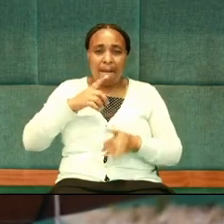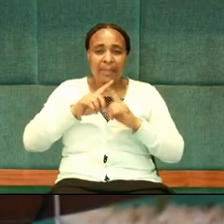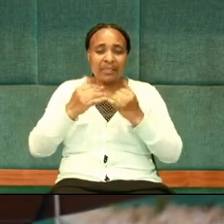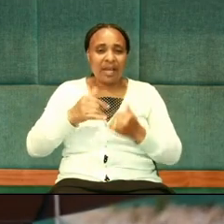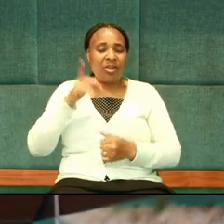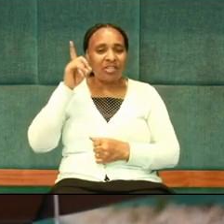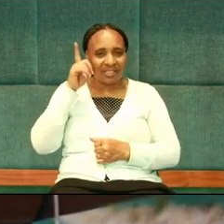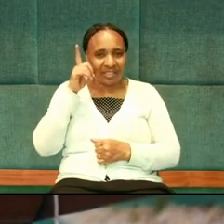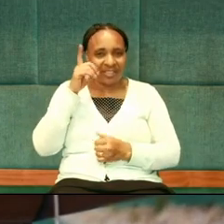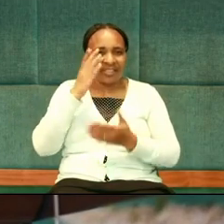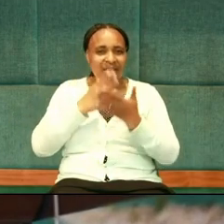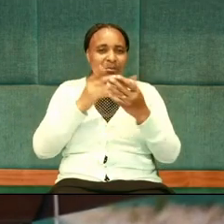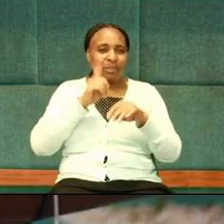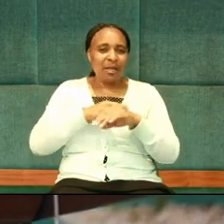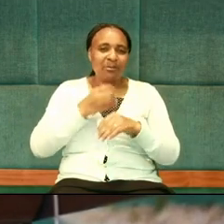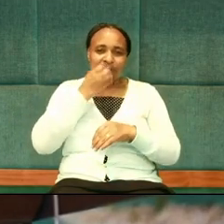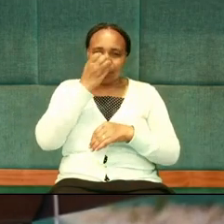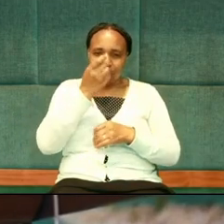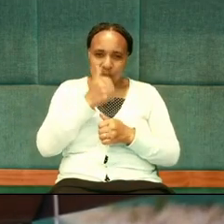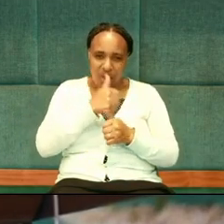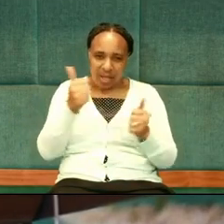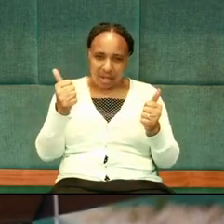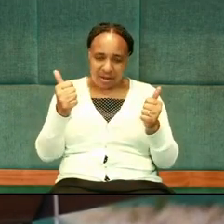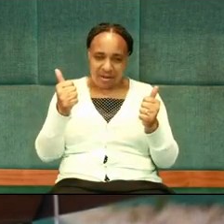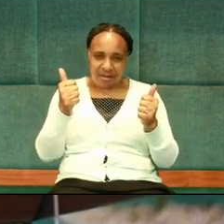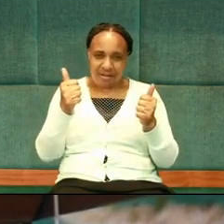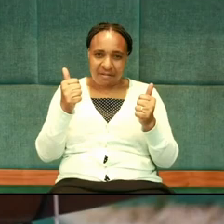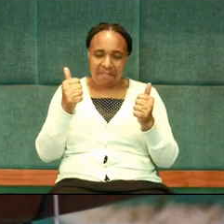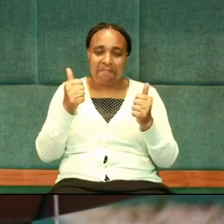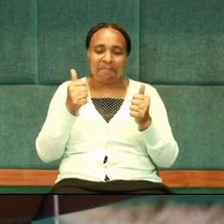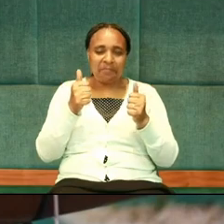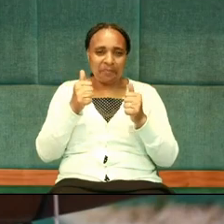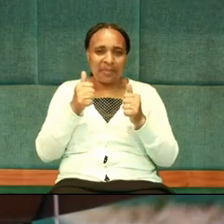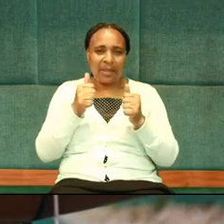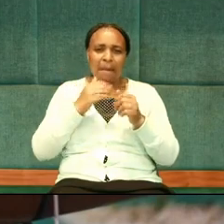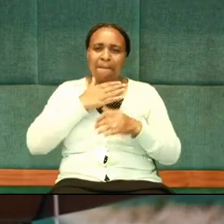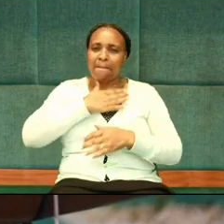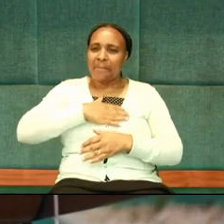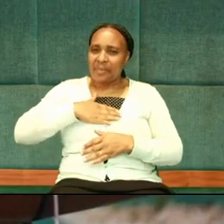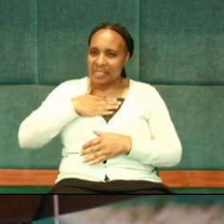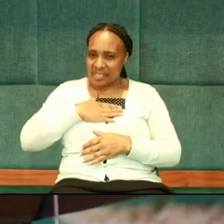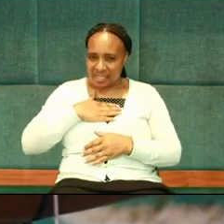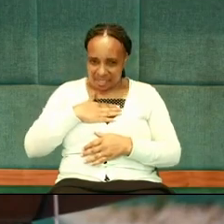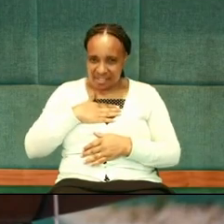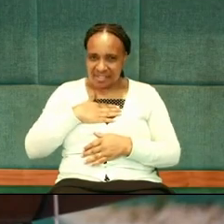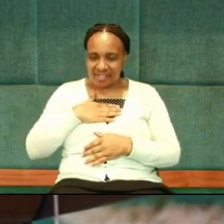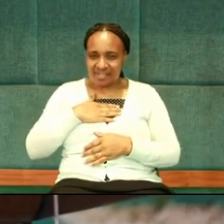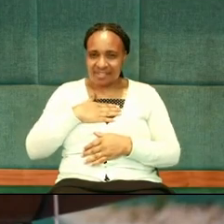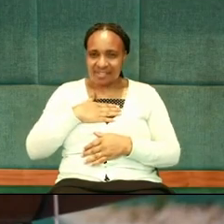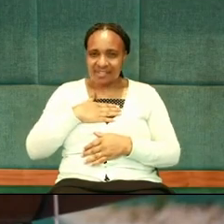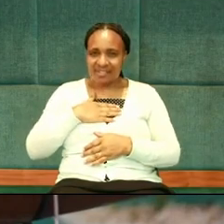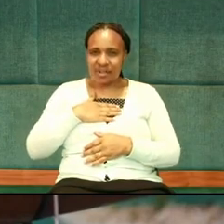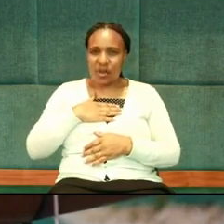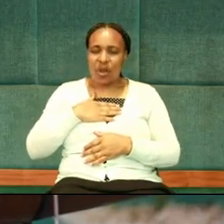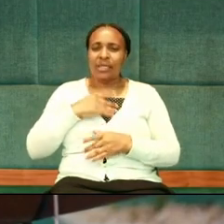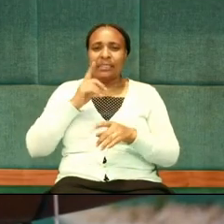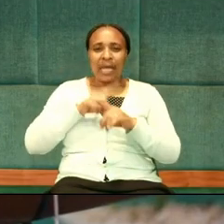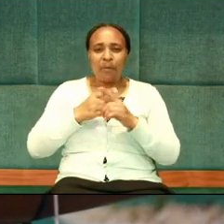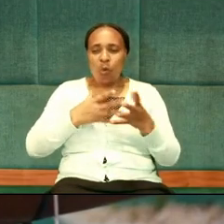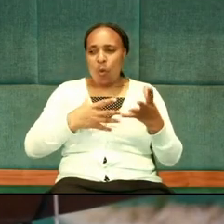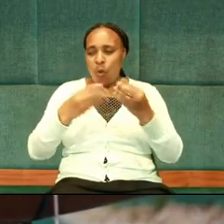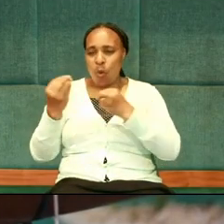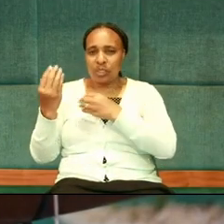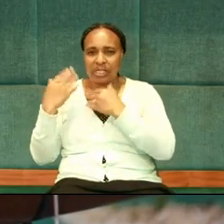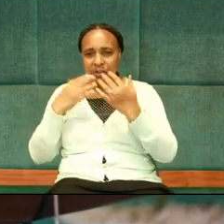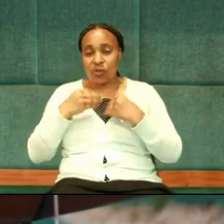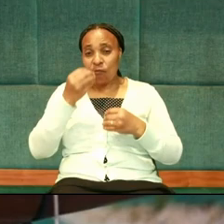Sometimes you just ignore them. Johnson, or God's will. Please. I'm going to take a shower. Please. The